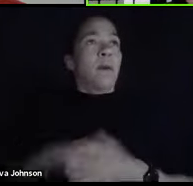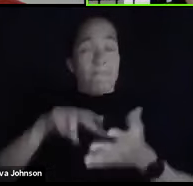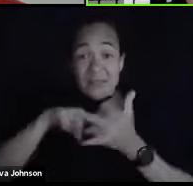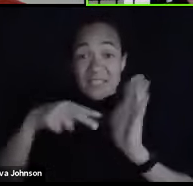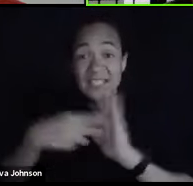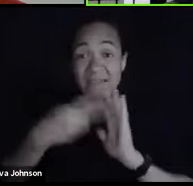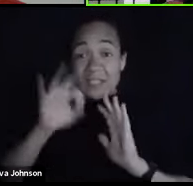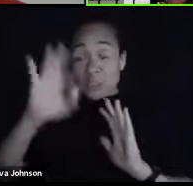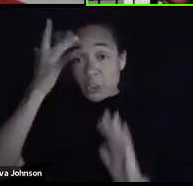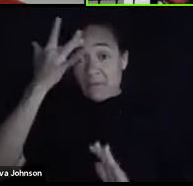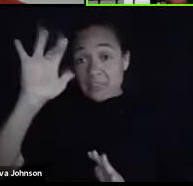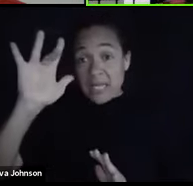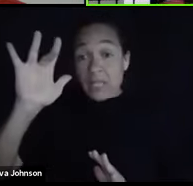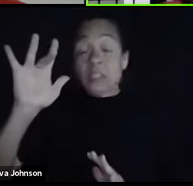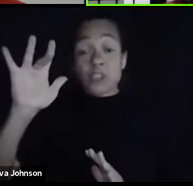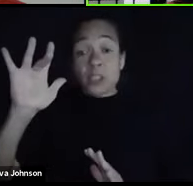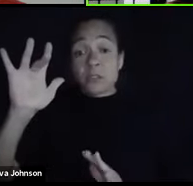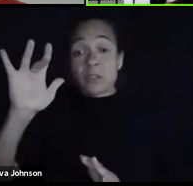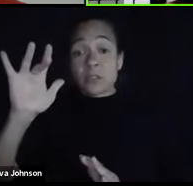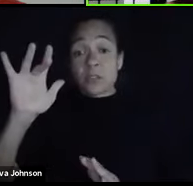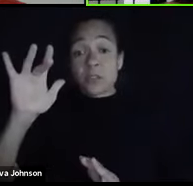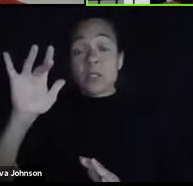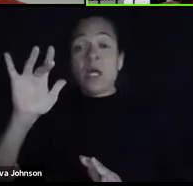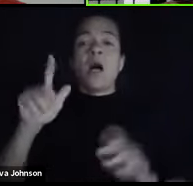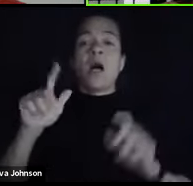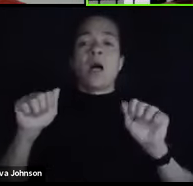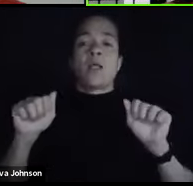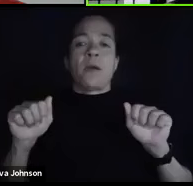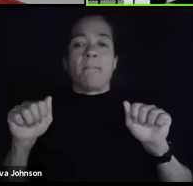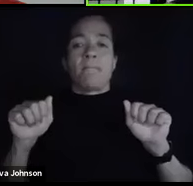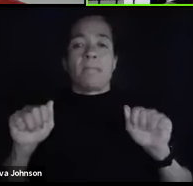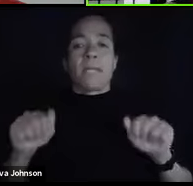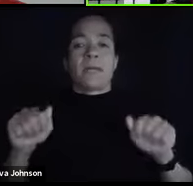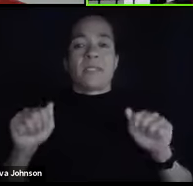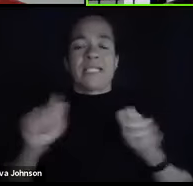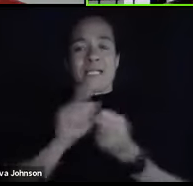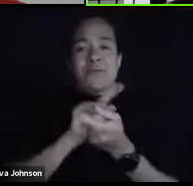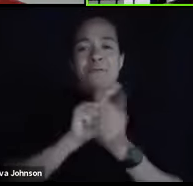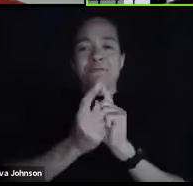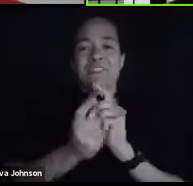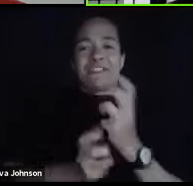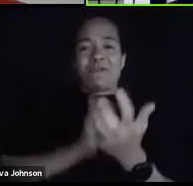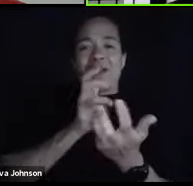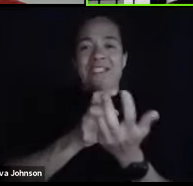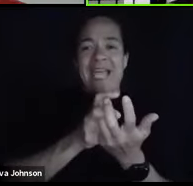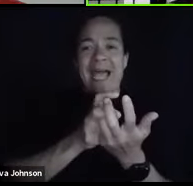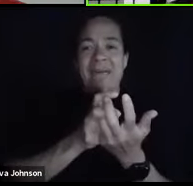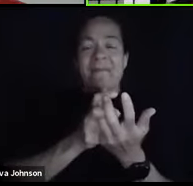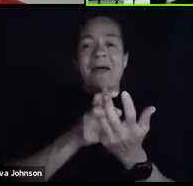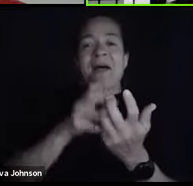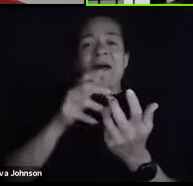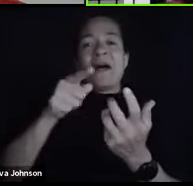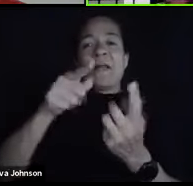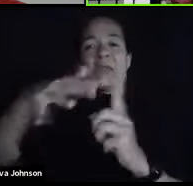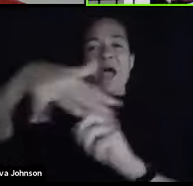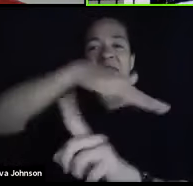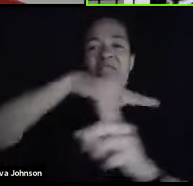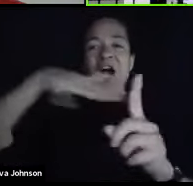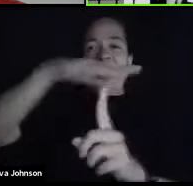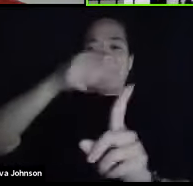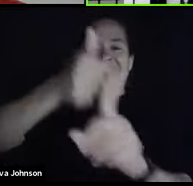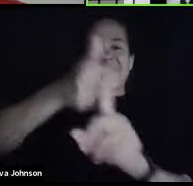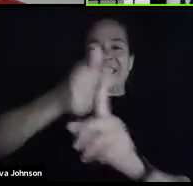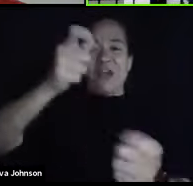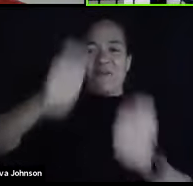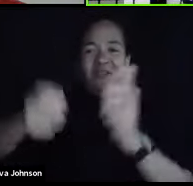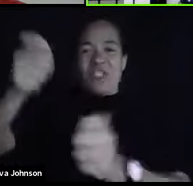as we are concerned, is the ability to adapt to a changing environment. You didn't